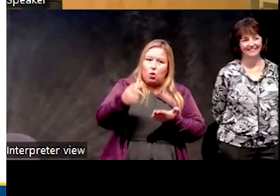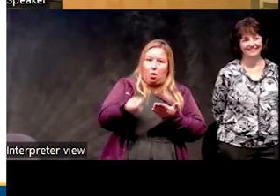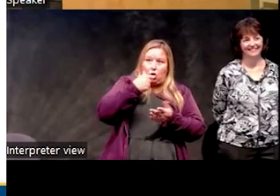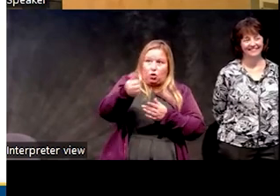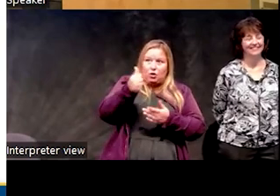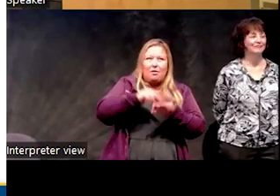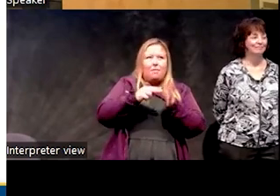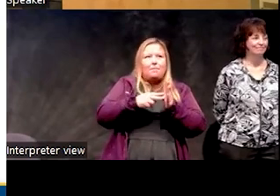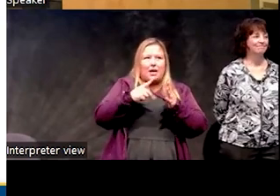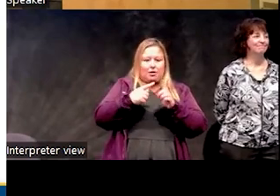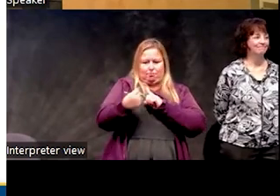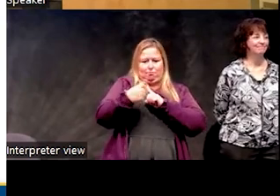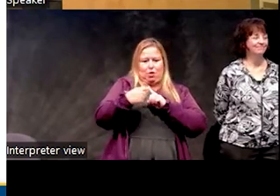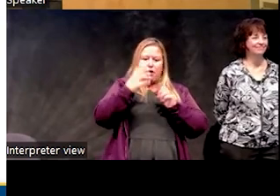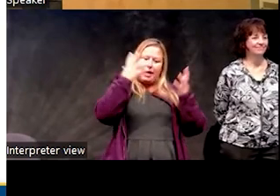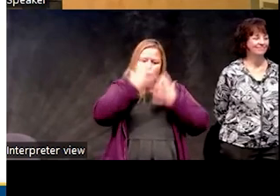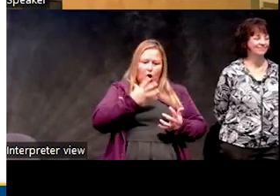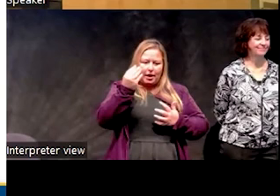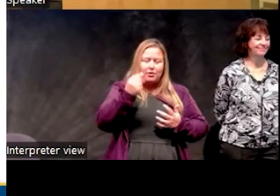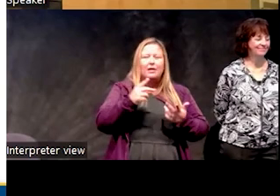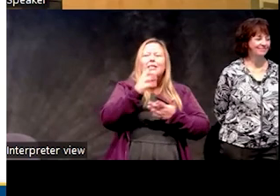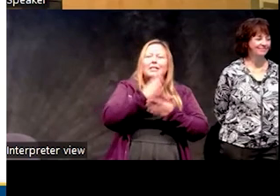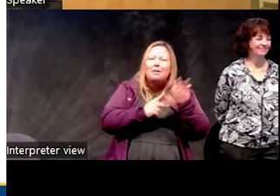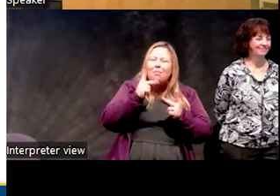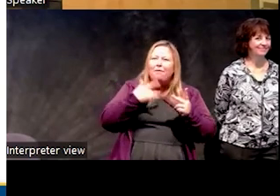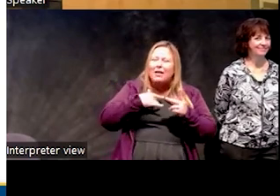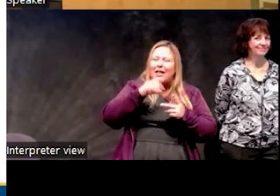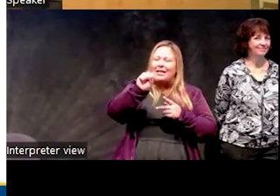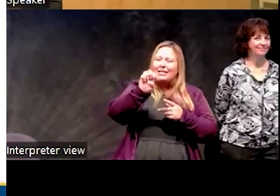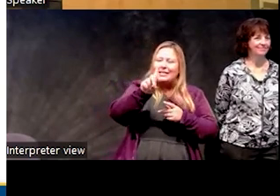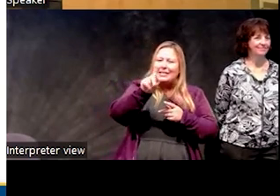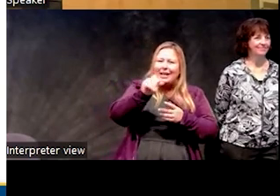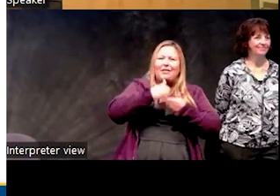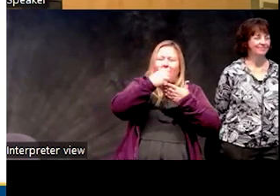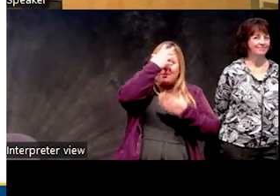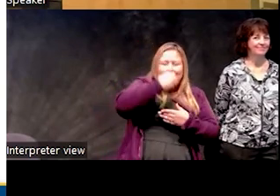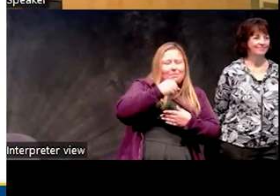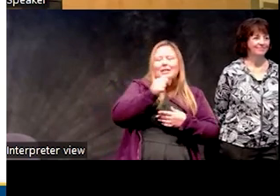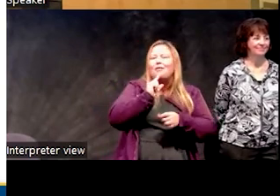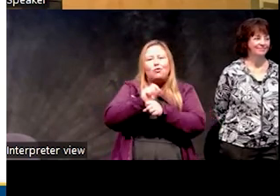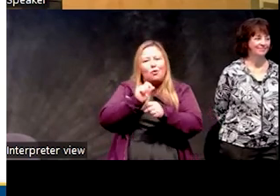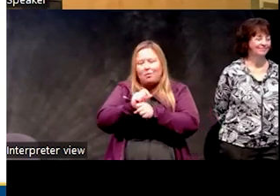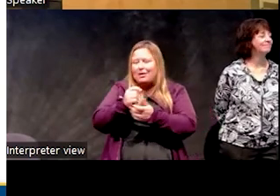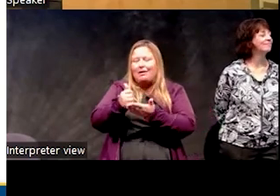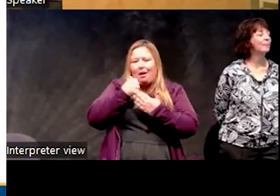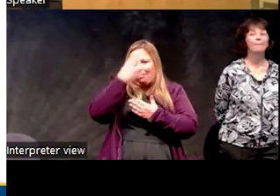trigger sleepiness, but it's not a sedative. I think a lot of people take it as if it's a sedative and that's not really what it does.